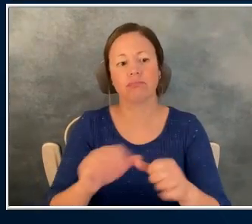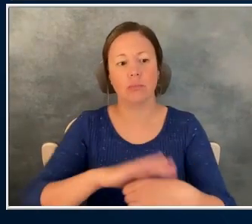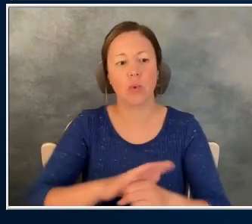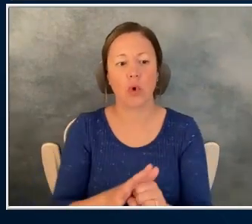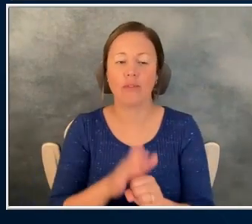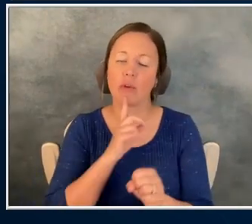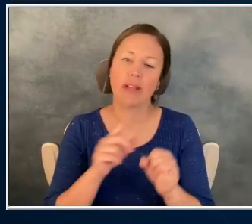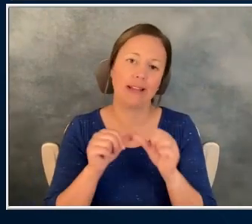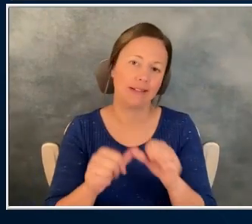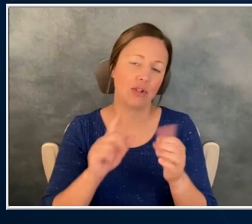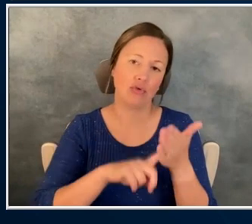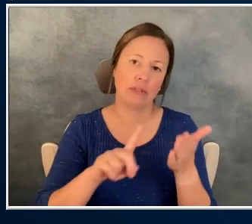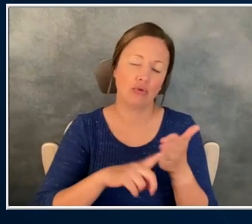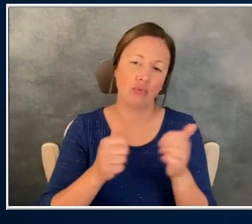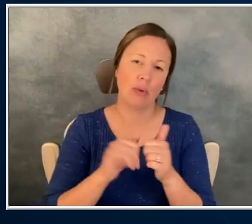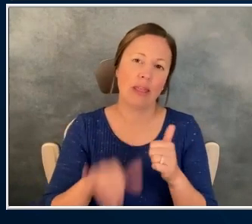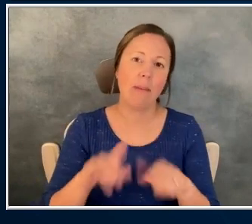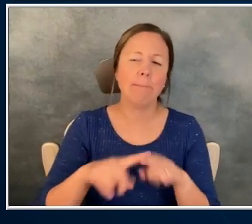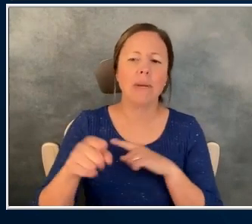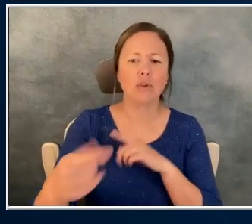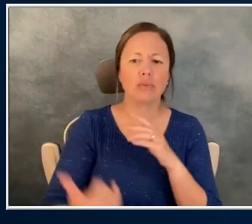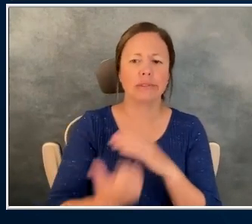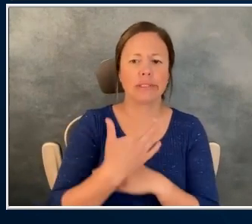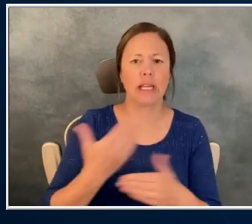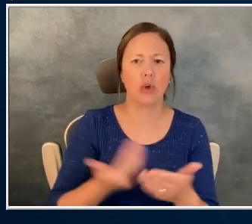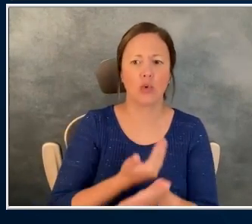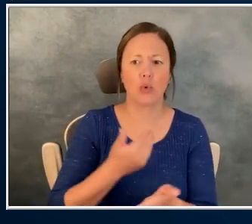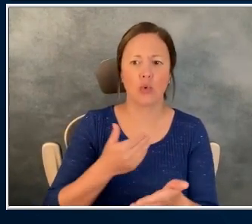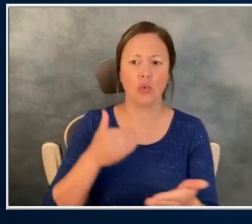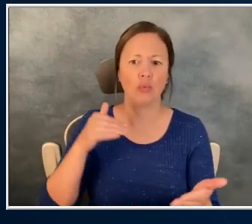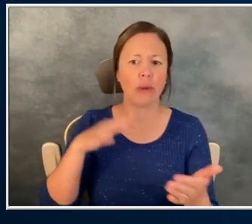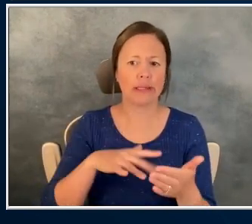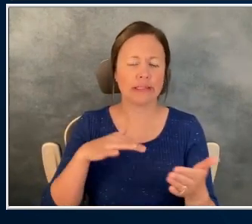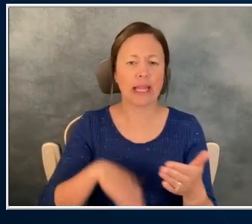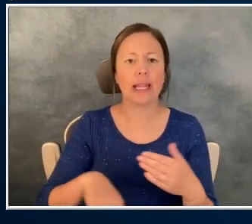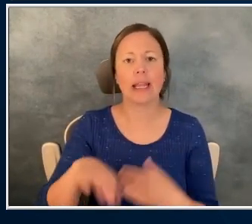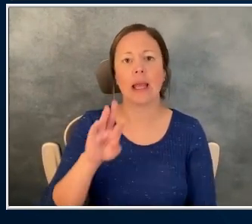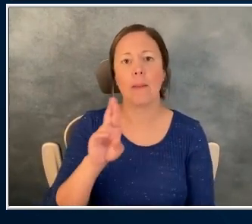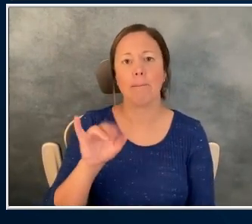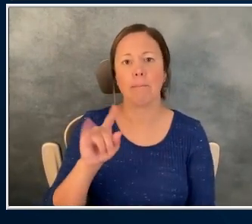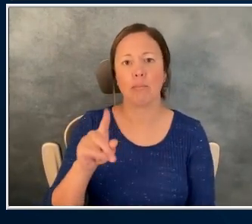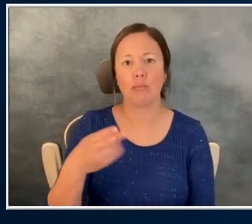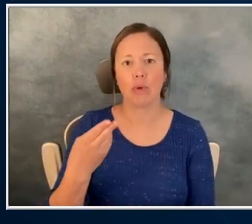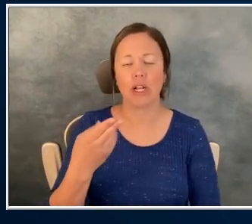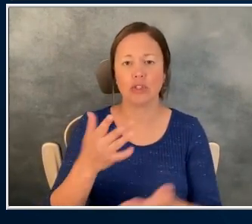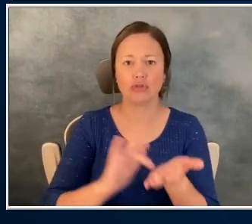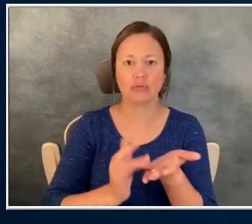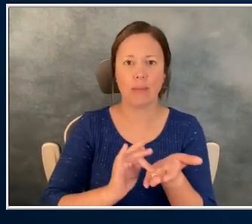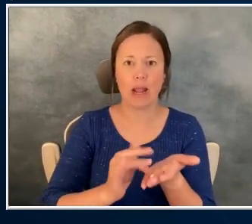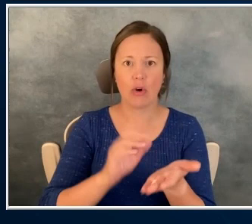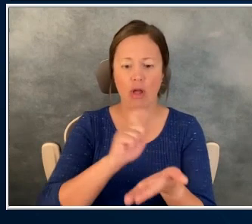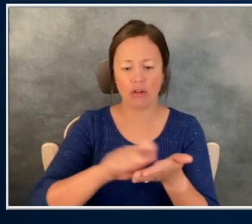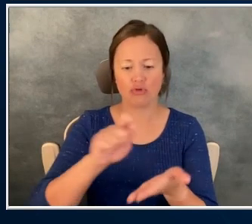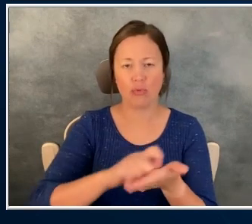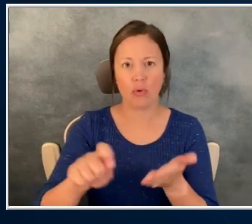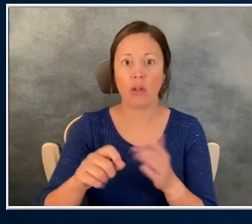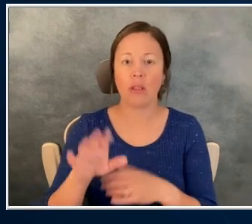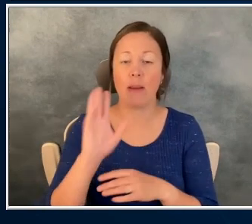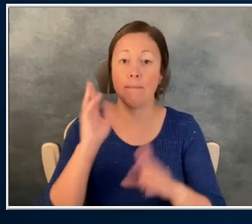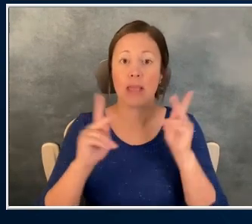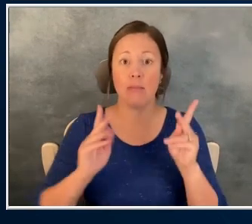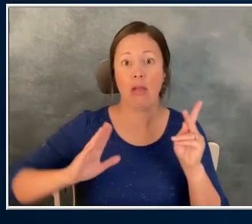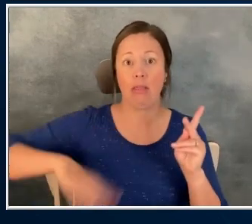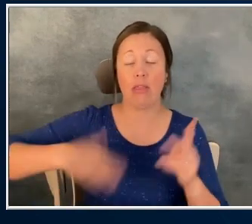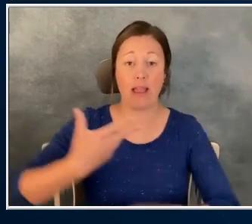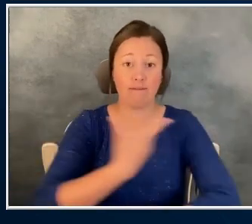COVID. In fact, you sent us a new study in the British Medical Journal. It's looking at people who were not vaccinated, got